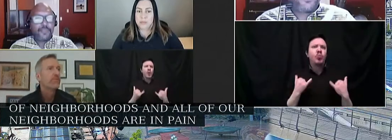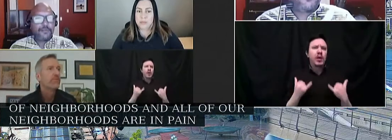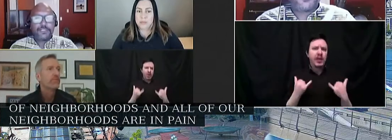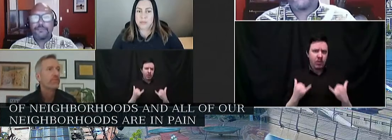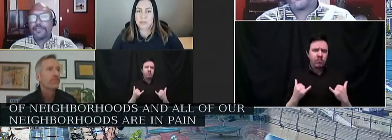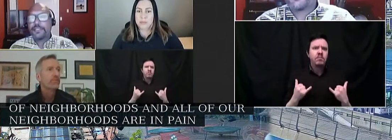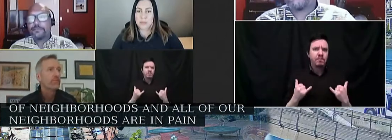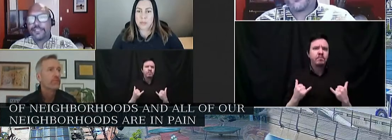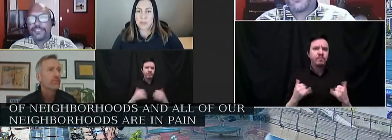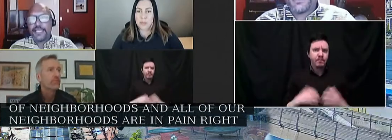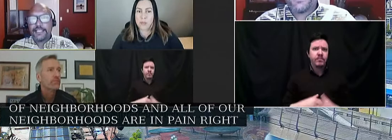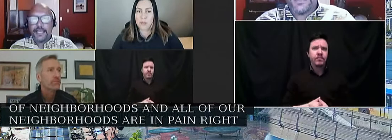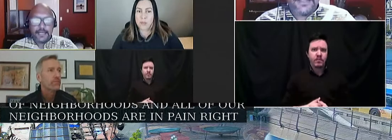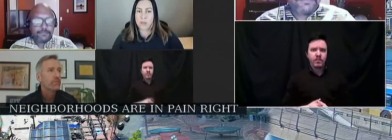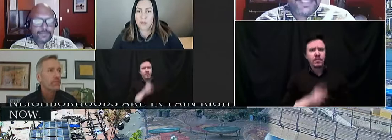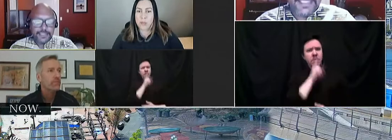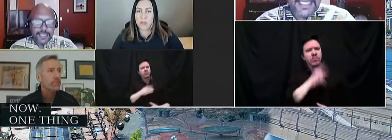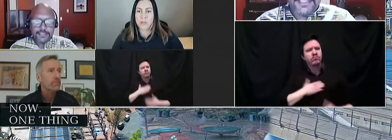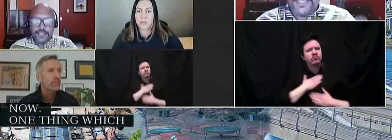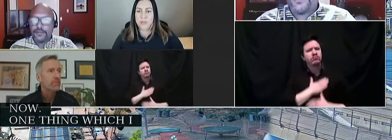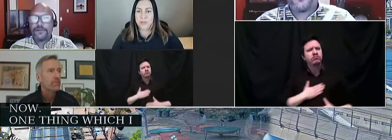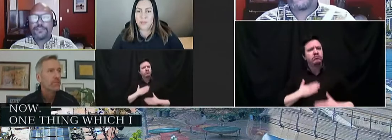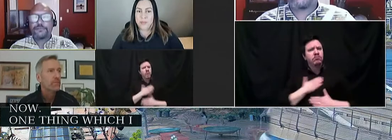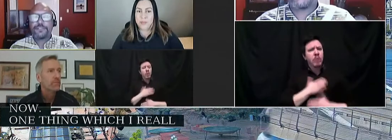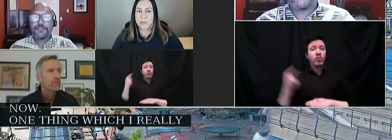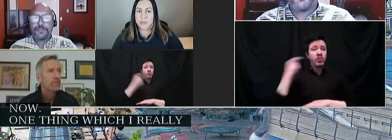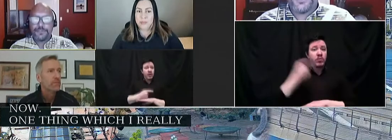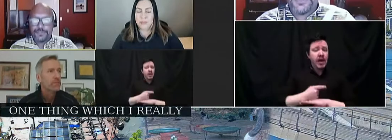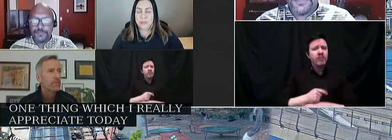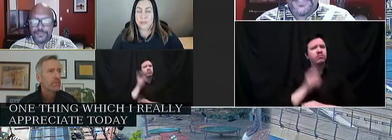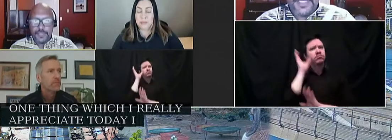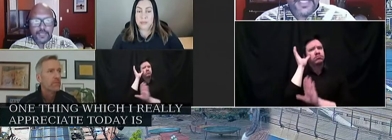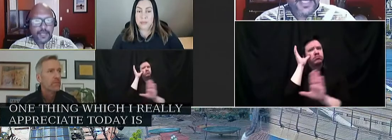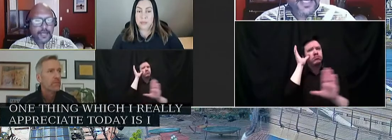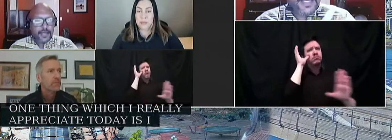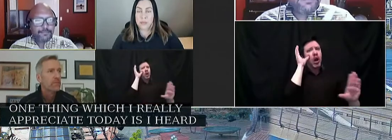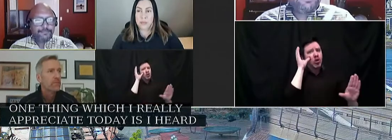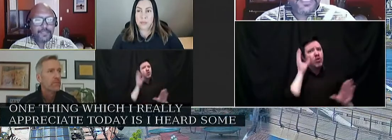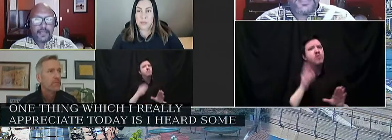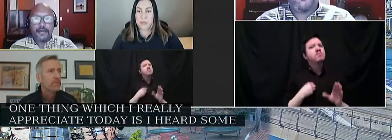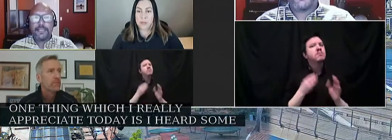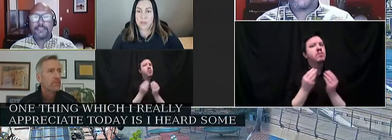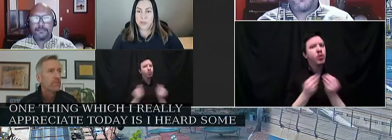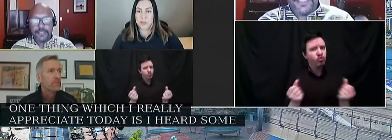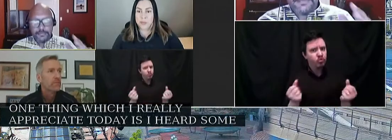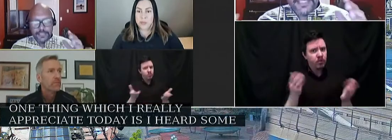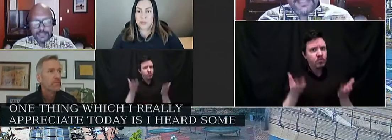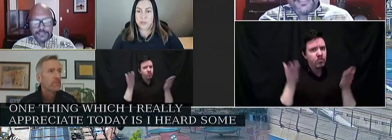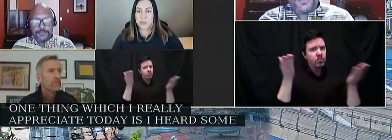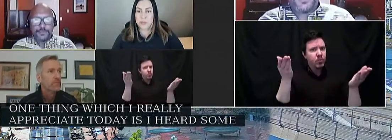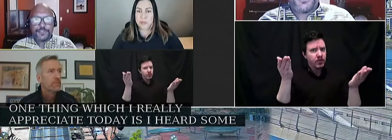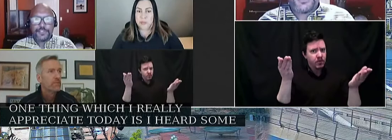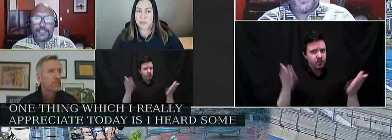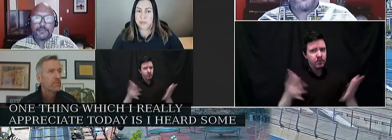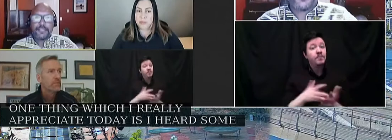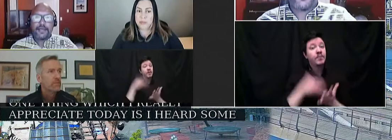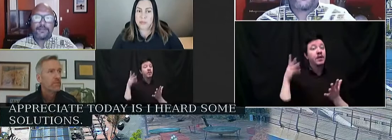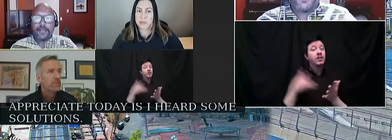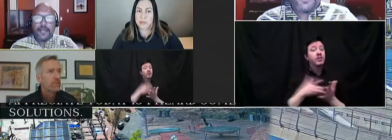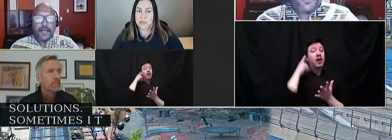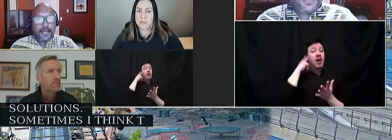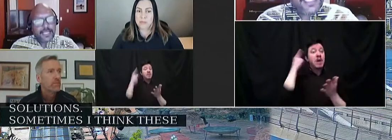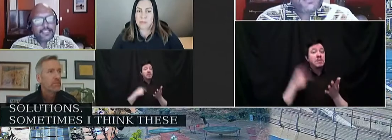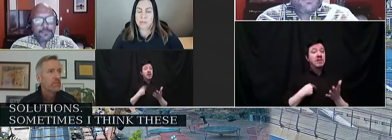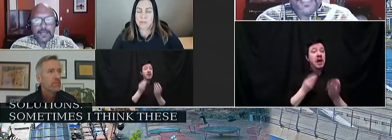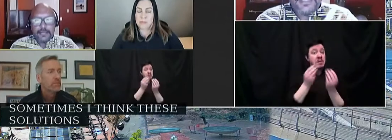One thing which I really appreciate today is I heard some solutions and sometimes I think these solutions can come